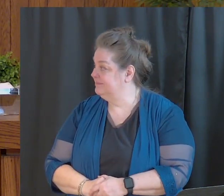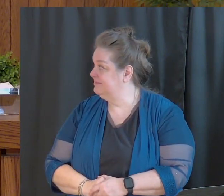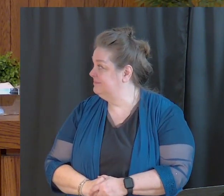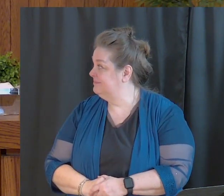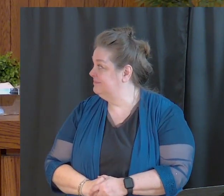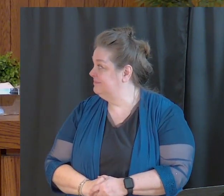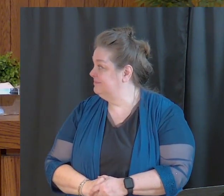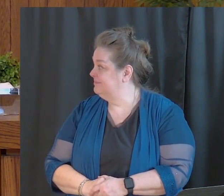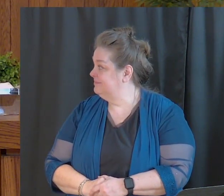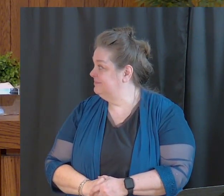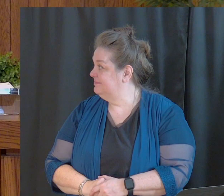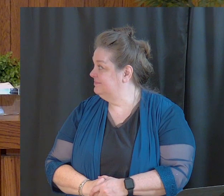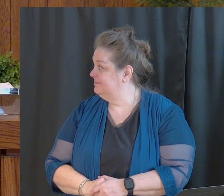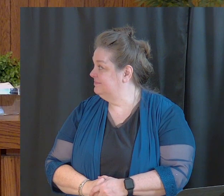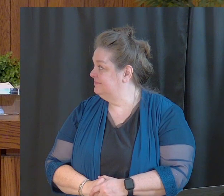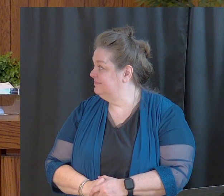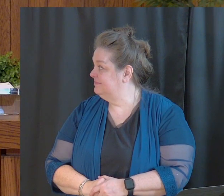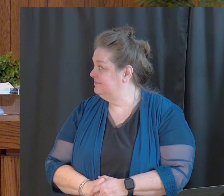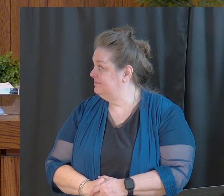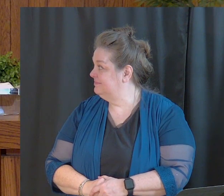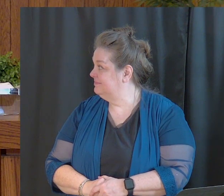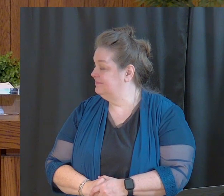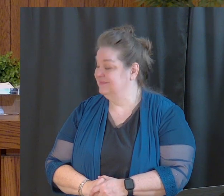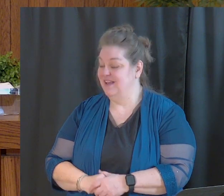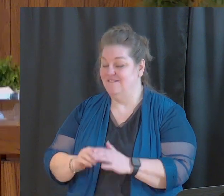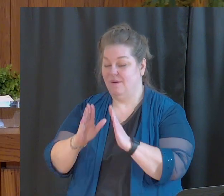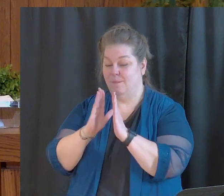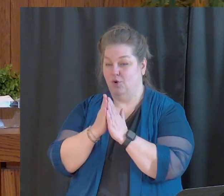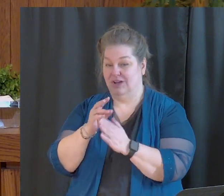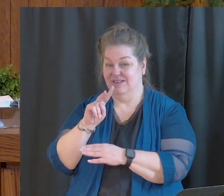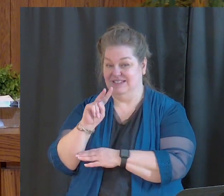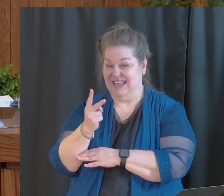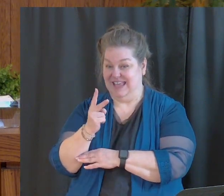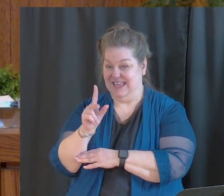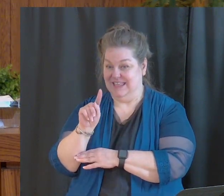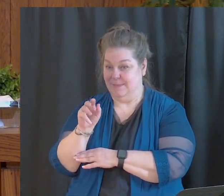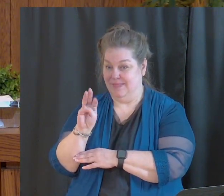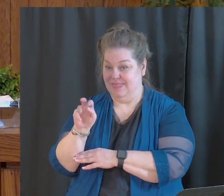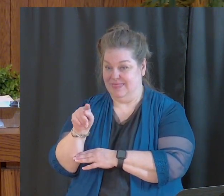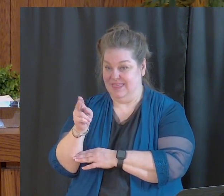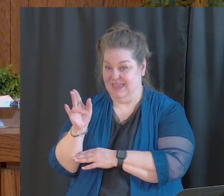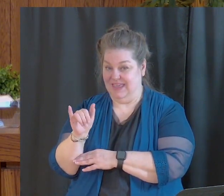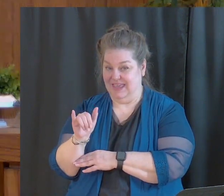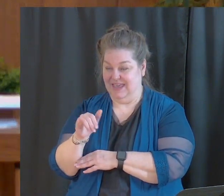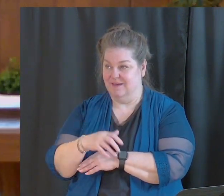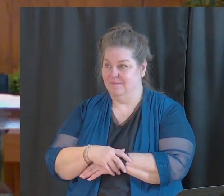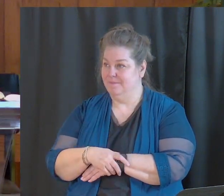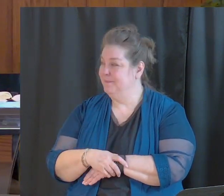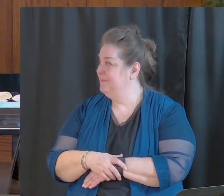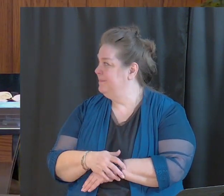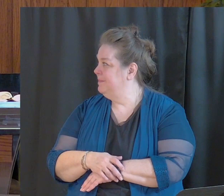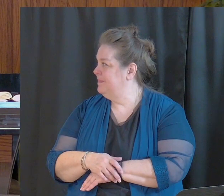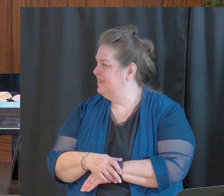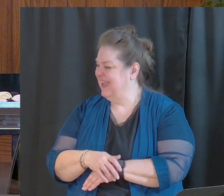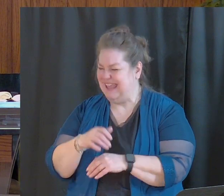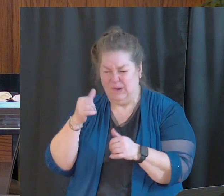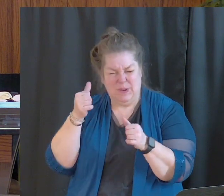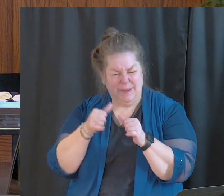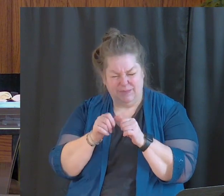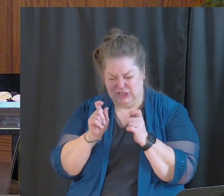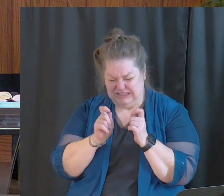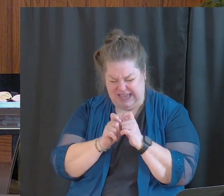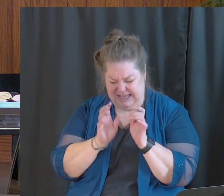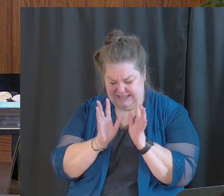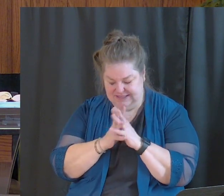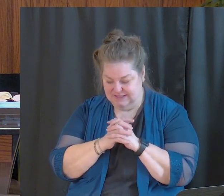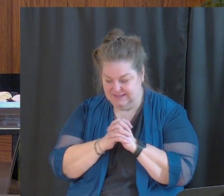from the chapter, from the book of 2 Timothy. And the verse went something along with this. I'll give you the exact verses if you want